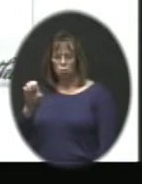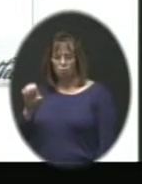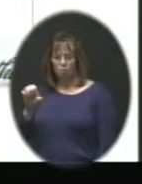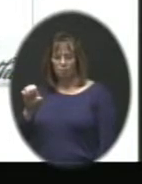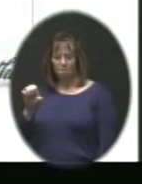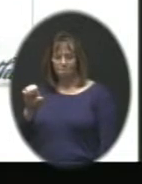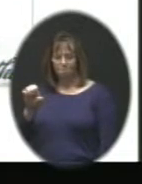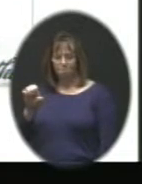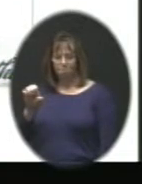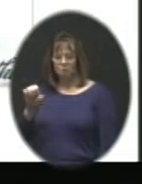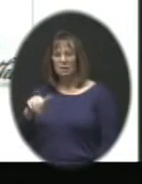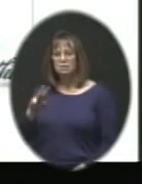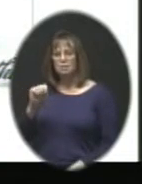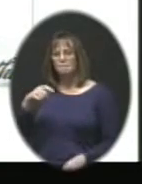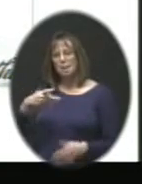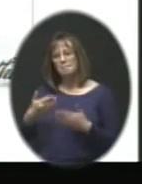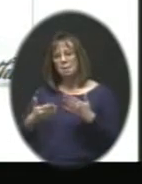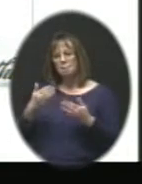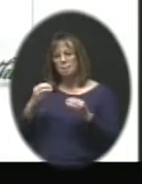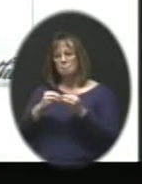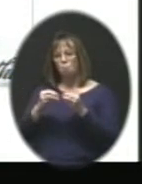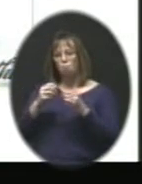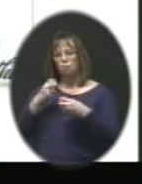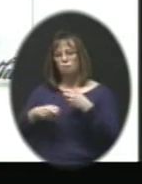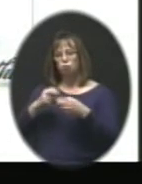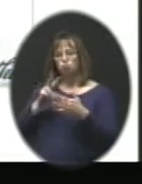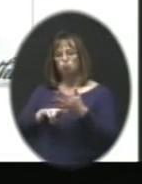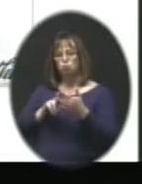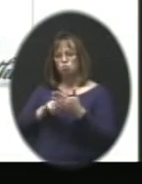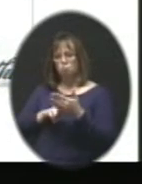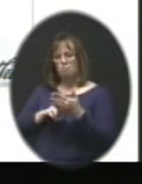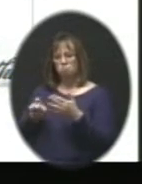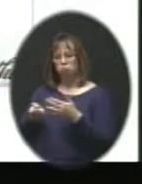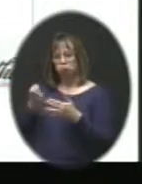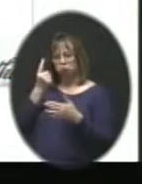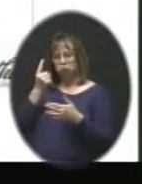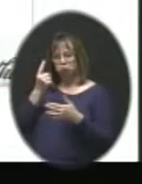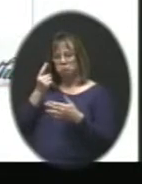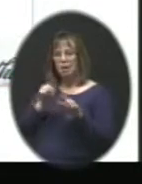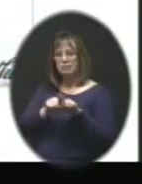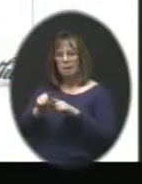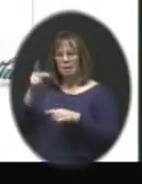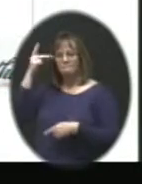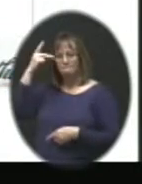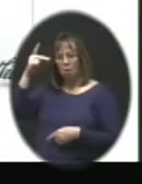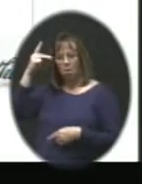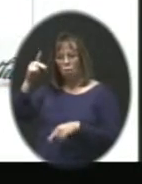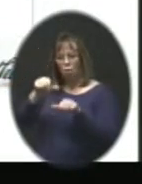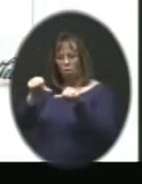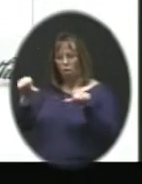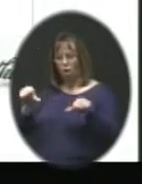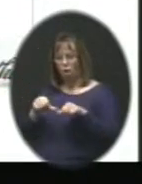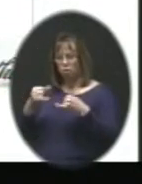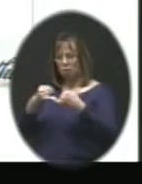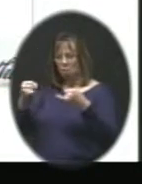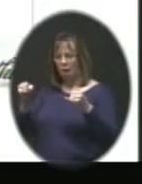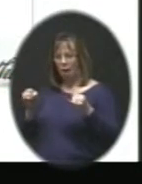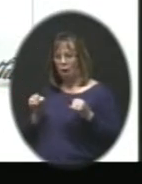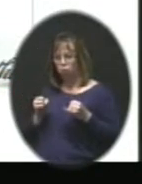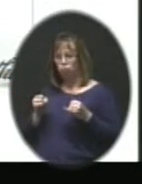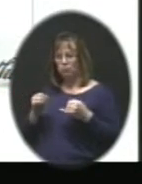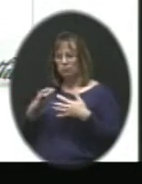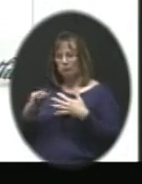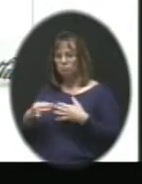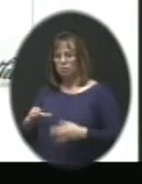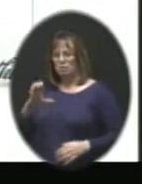And this is a map that's maybe more difficult to read. So that same purple area is the boundaries, the option C boundaries